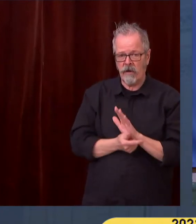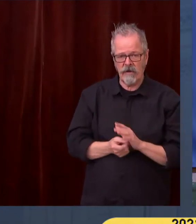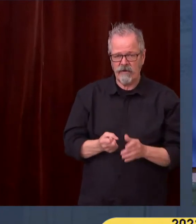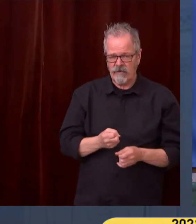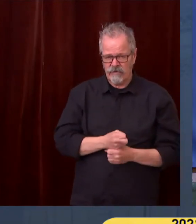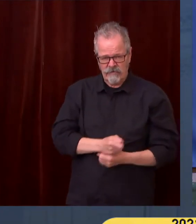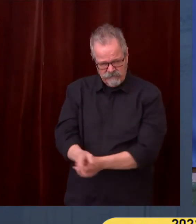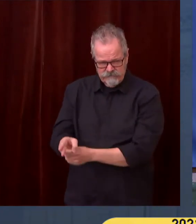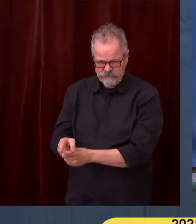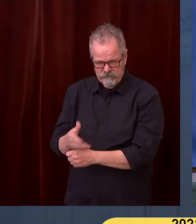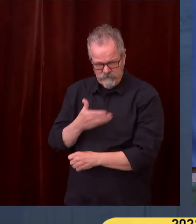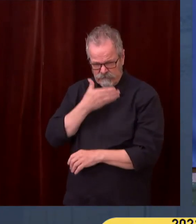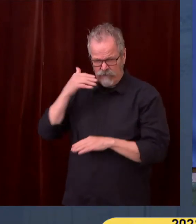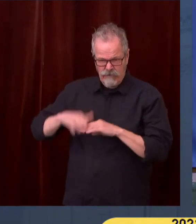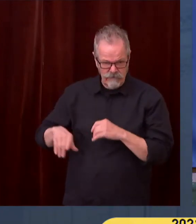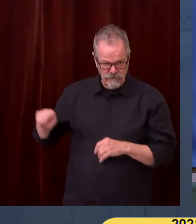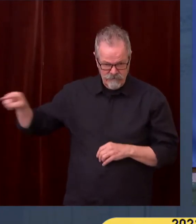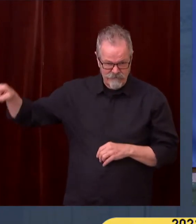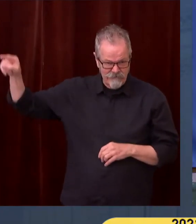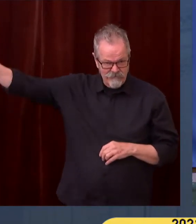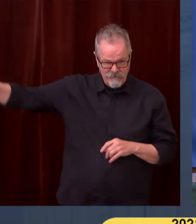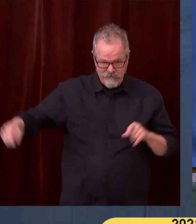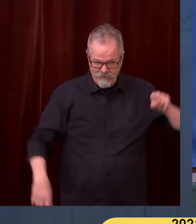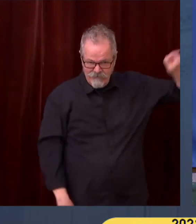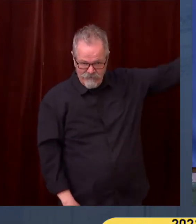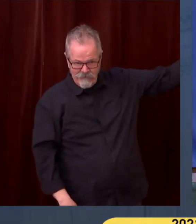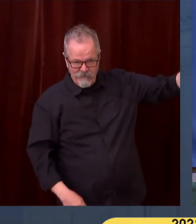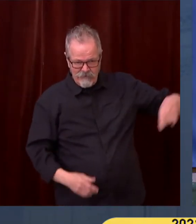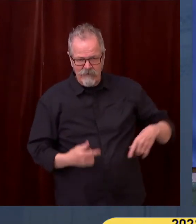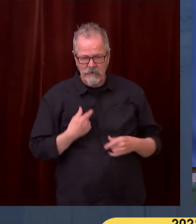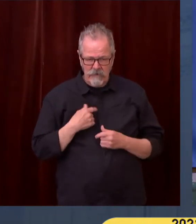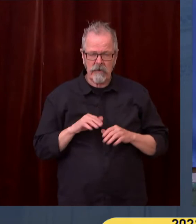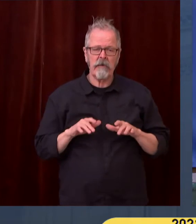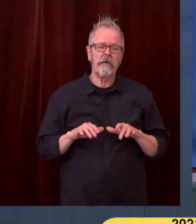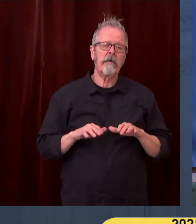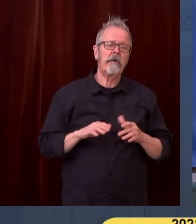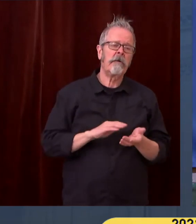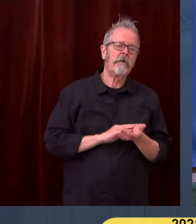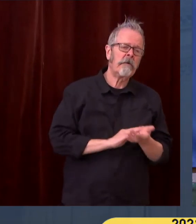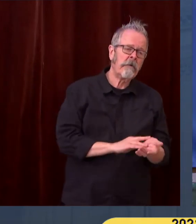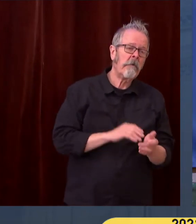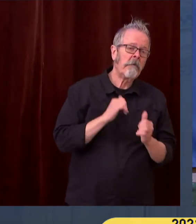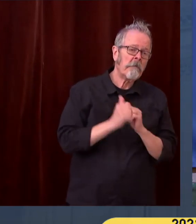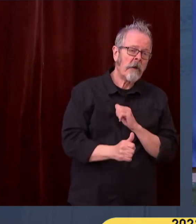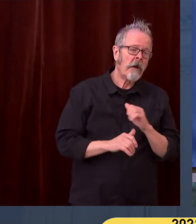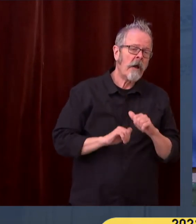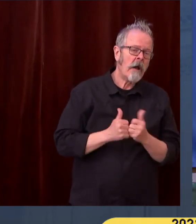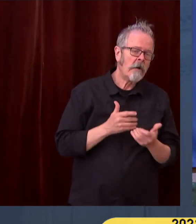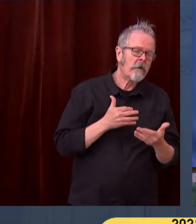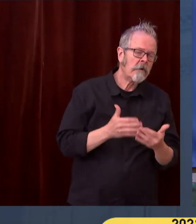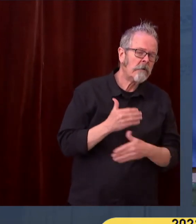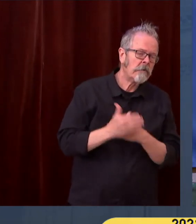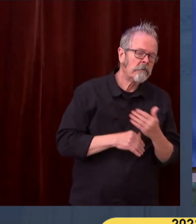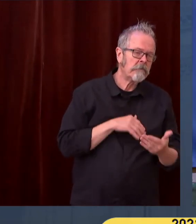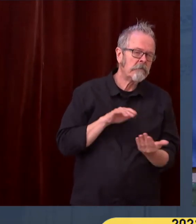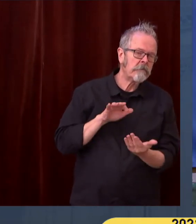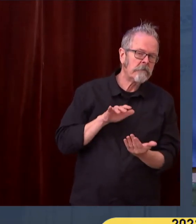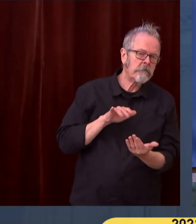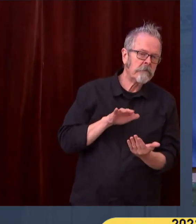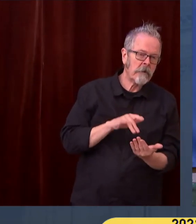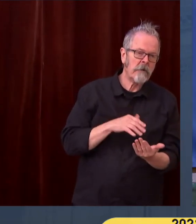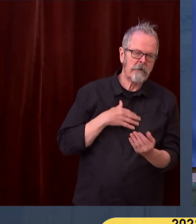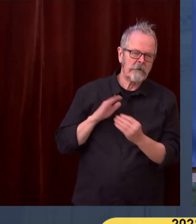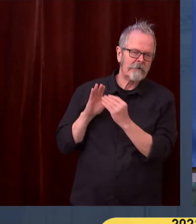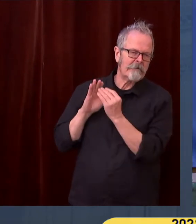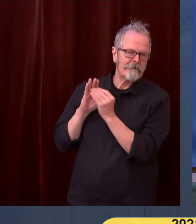learned from some of their experience, and that's why we have improved the environmental justice aspect of this bill in